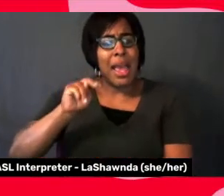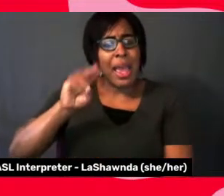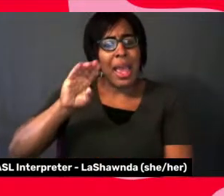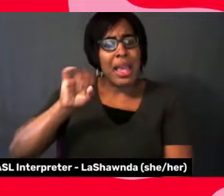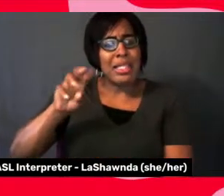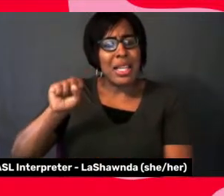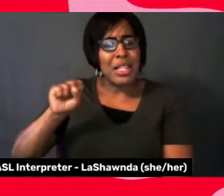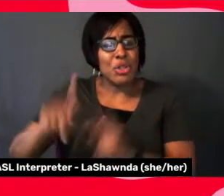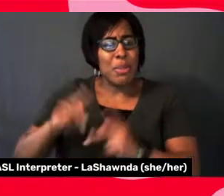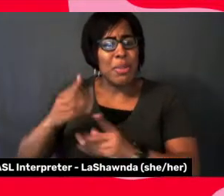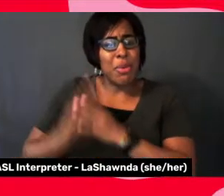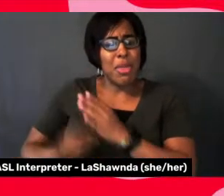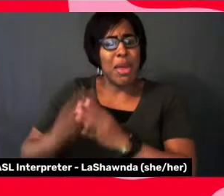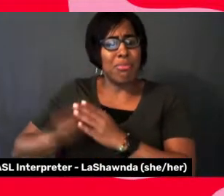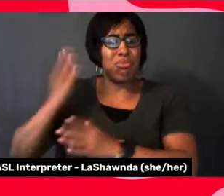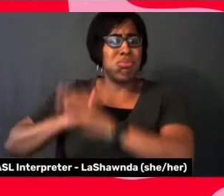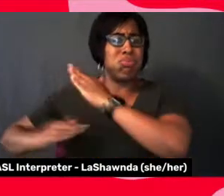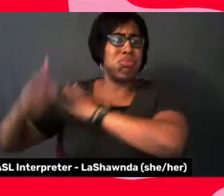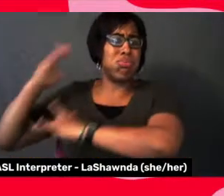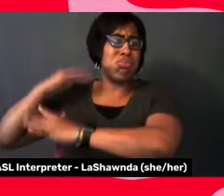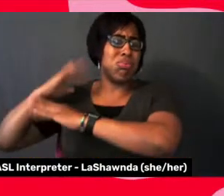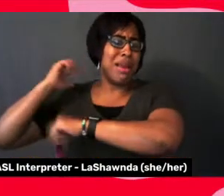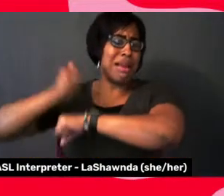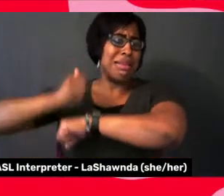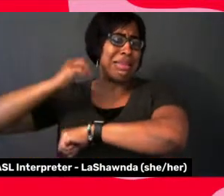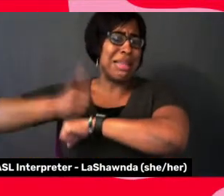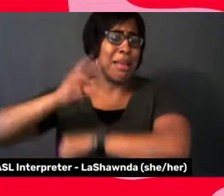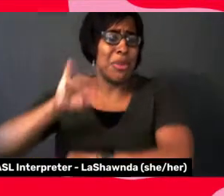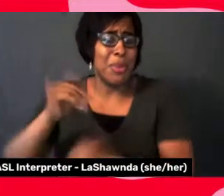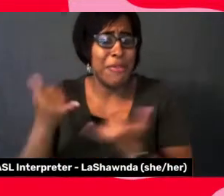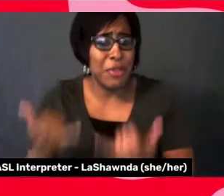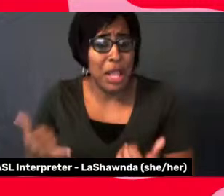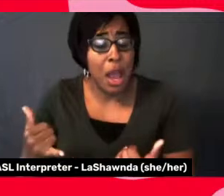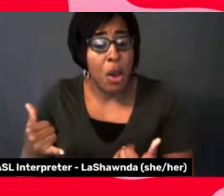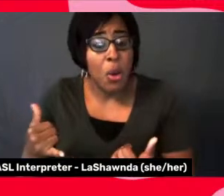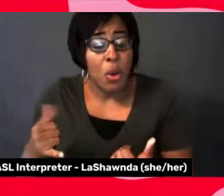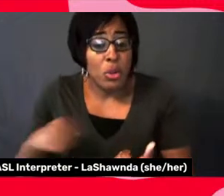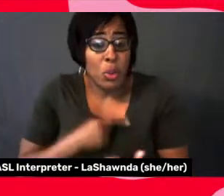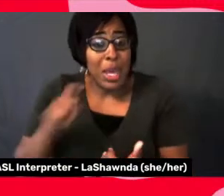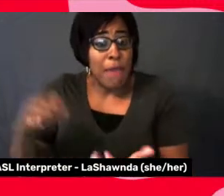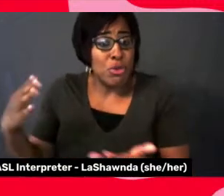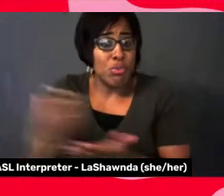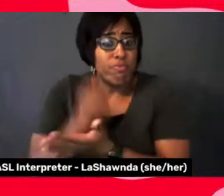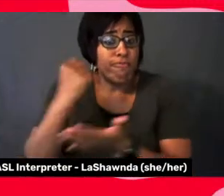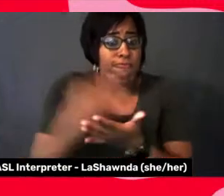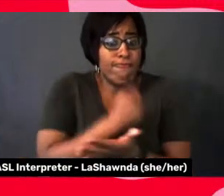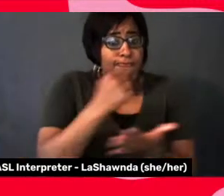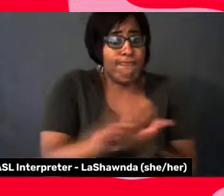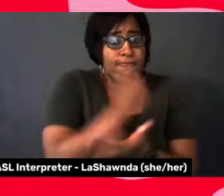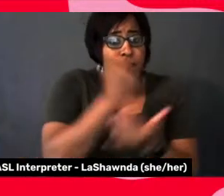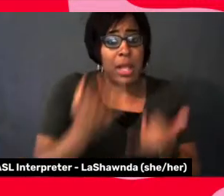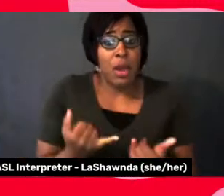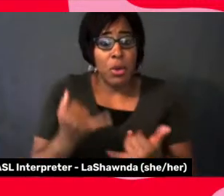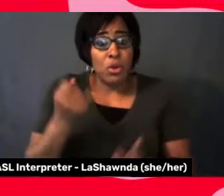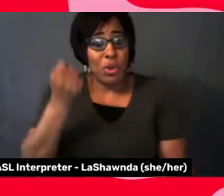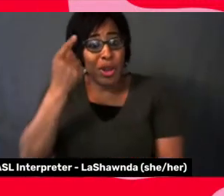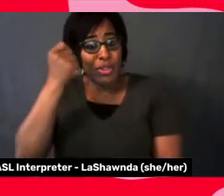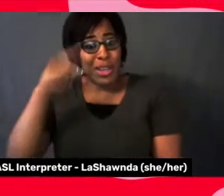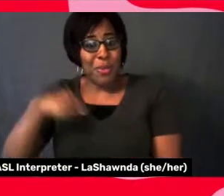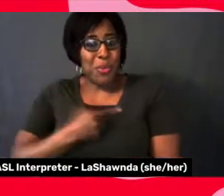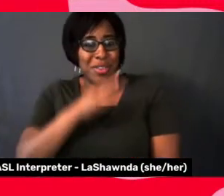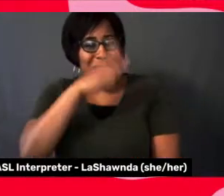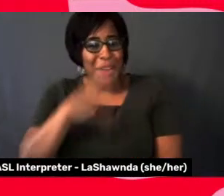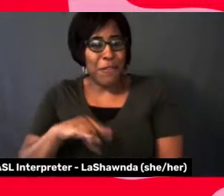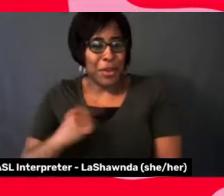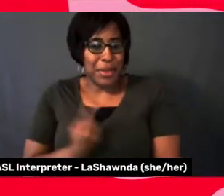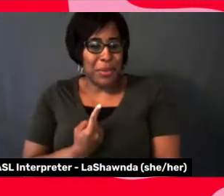we get bad or good. We have to claim it all. Um, because we came from that. We, we are never alone. We always have